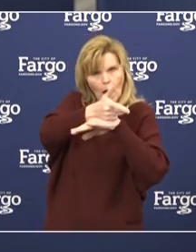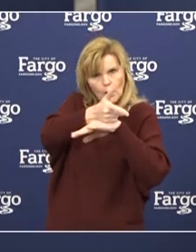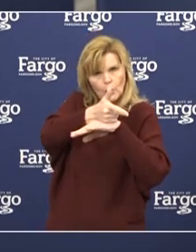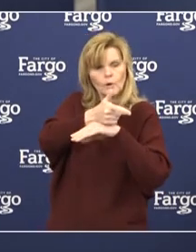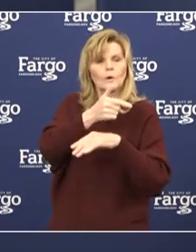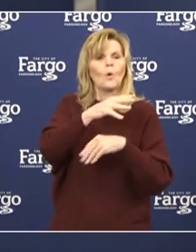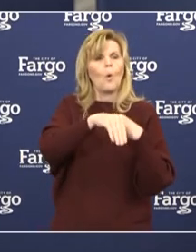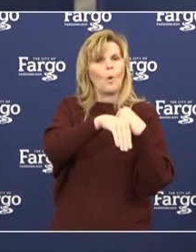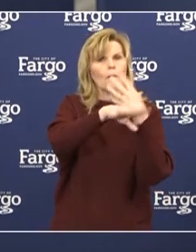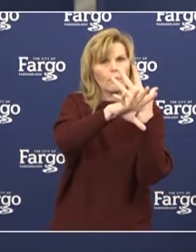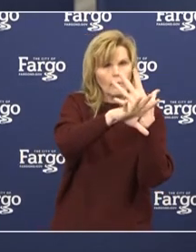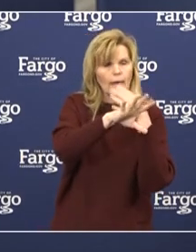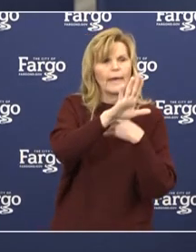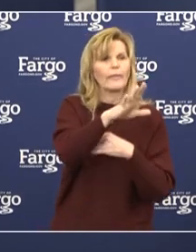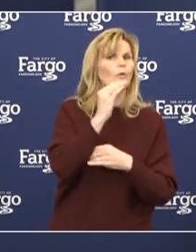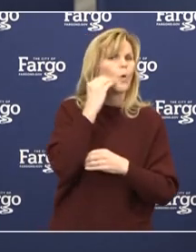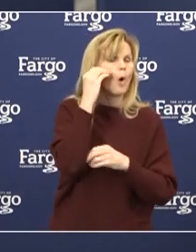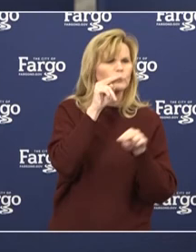video visits.